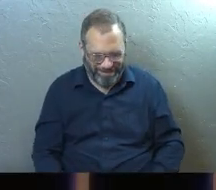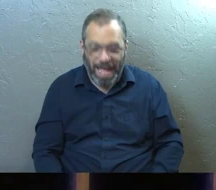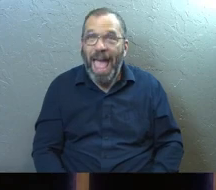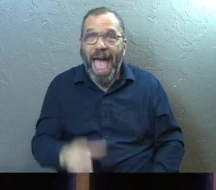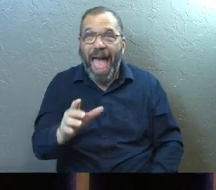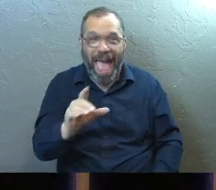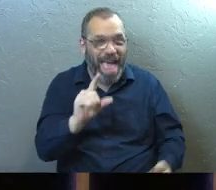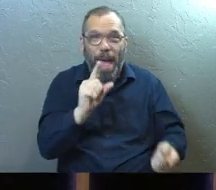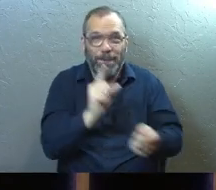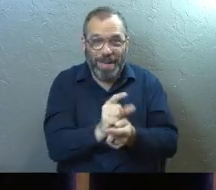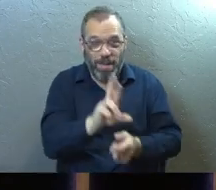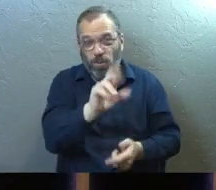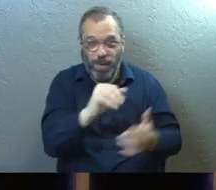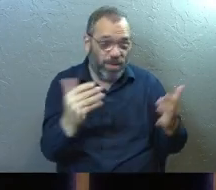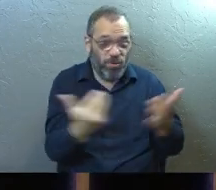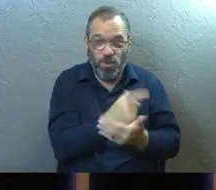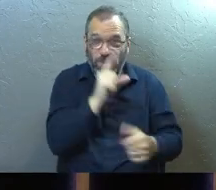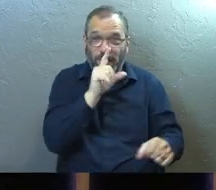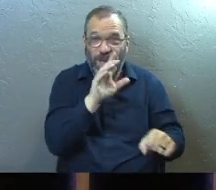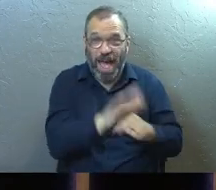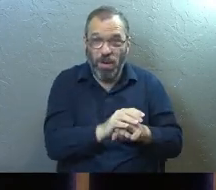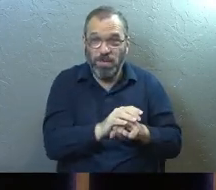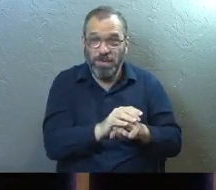You ever meet people who renew their vows?